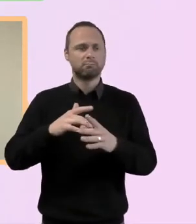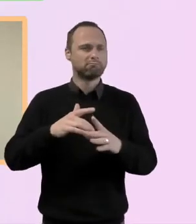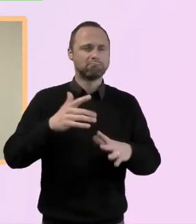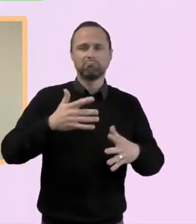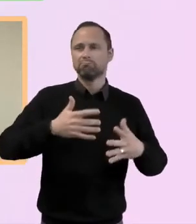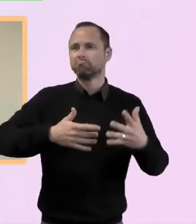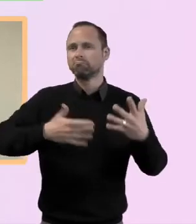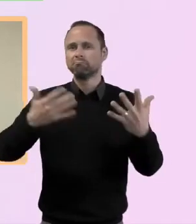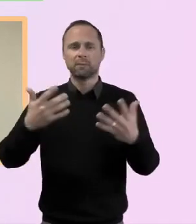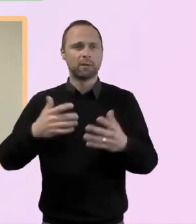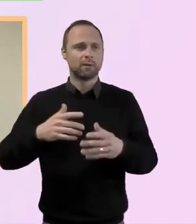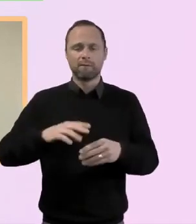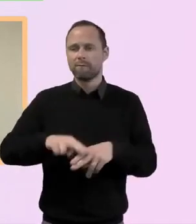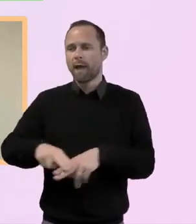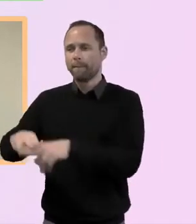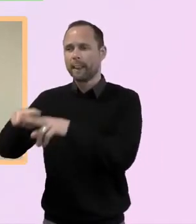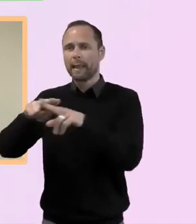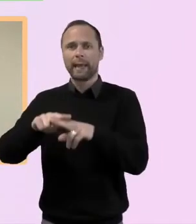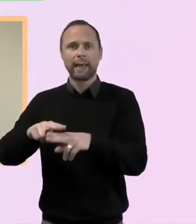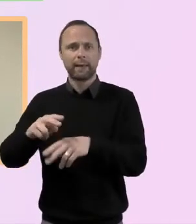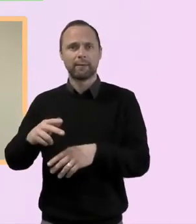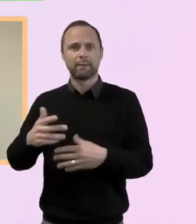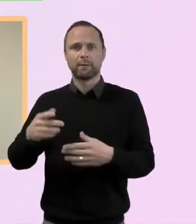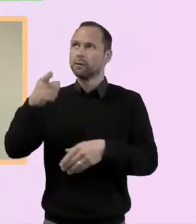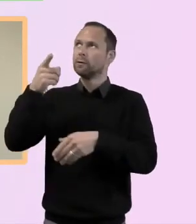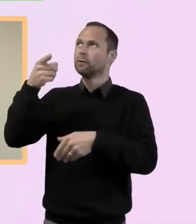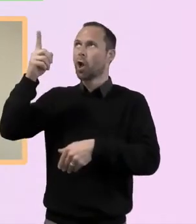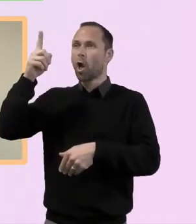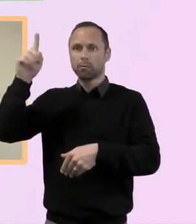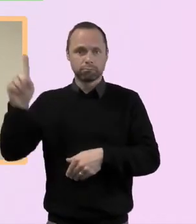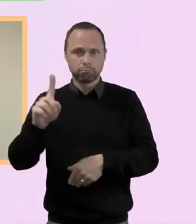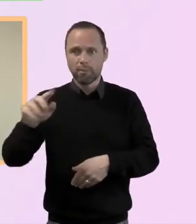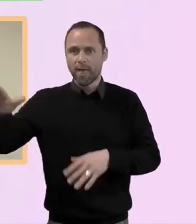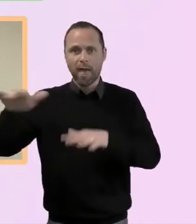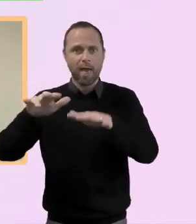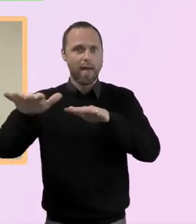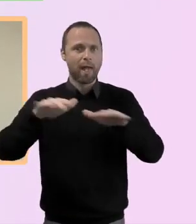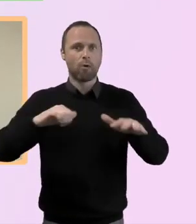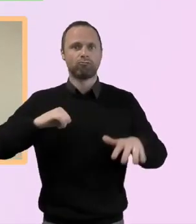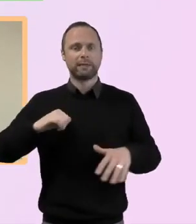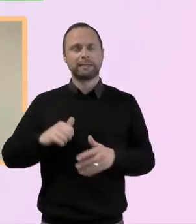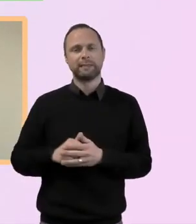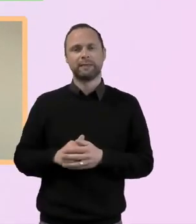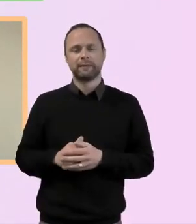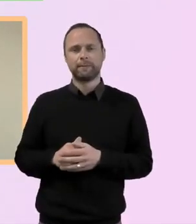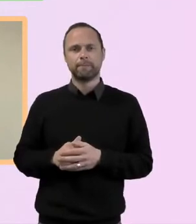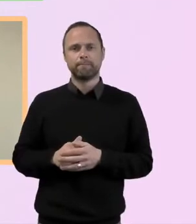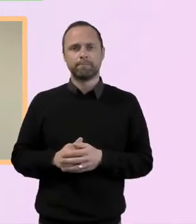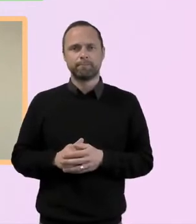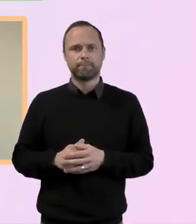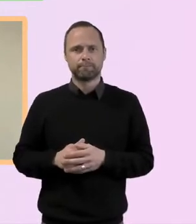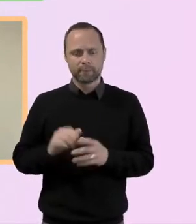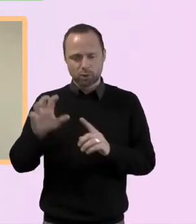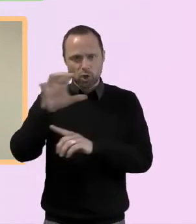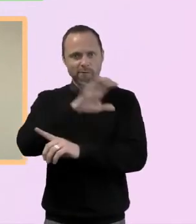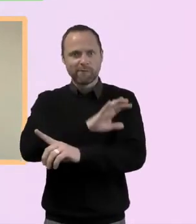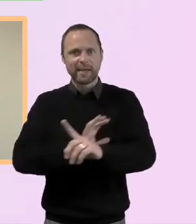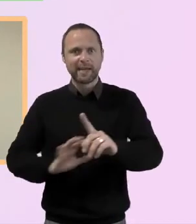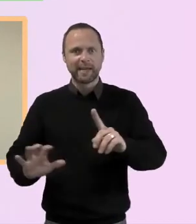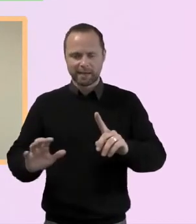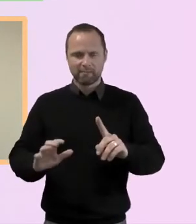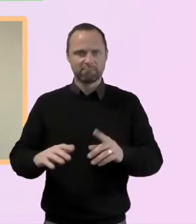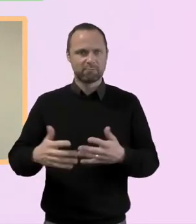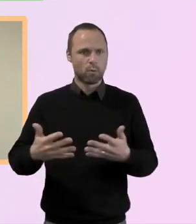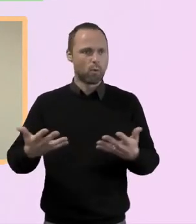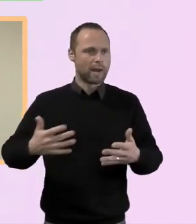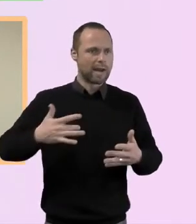families, where God has set them already. Um, so geographical location, where we live and work's